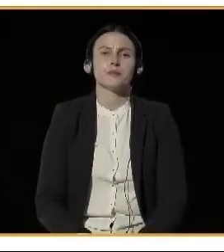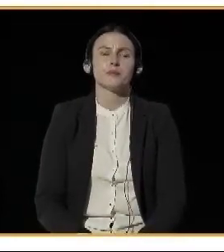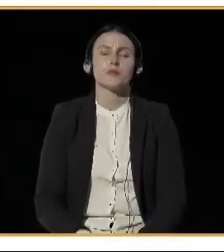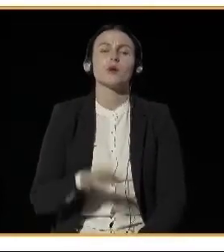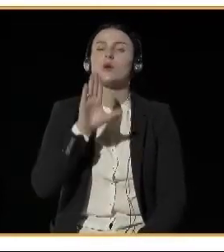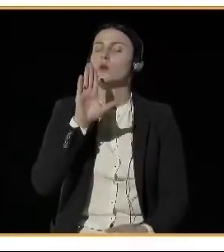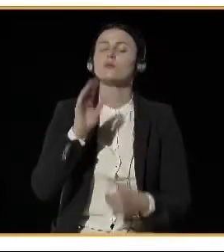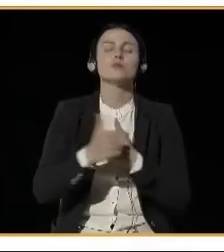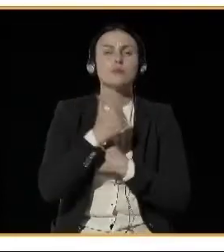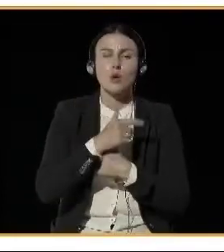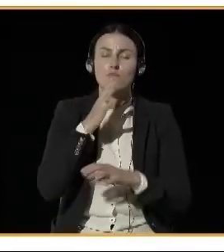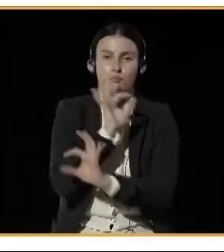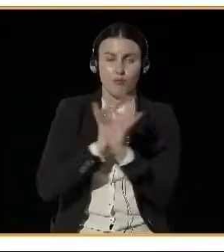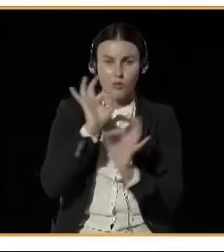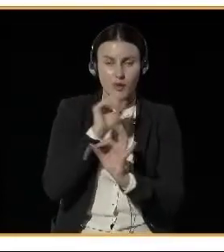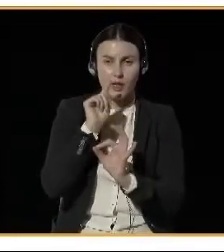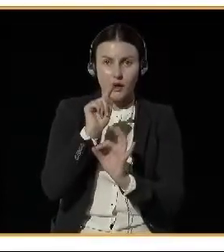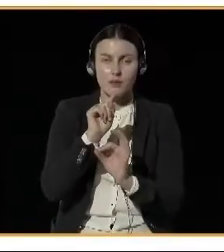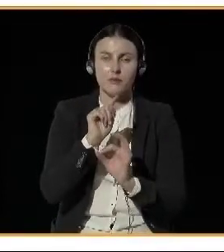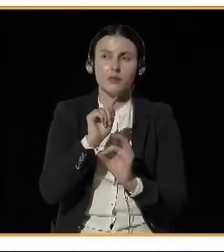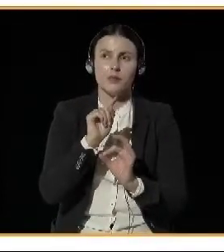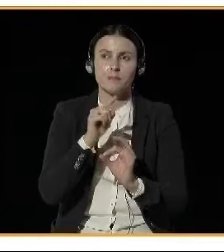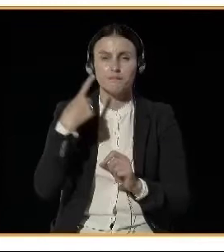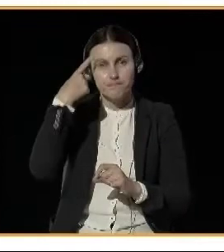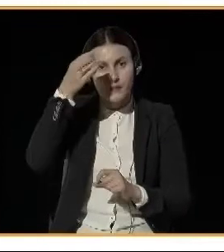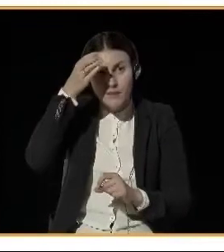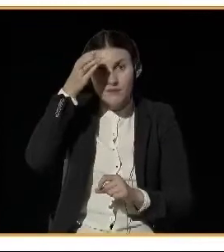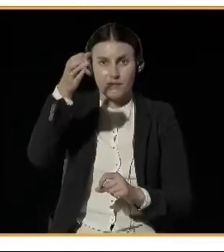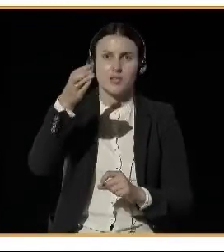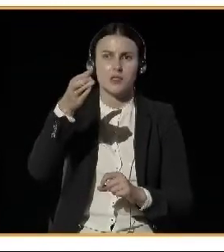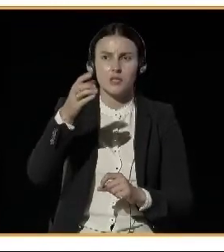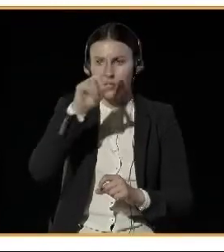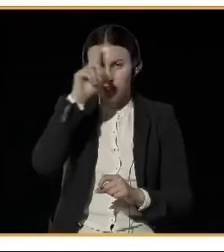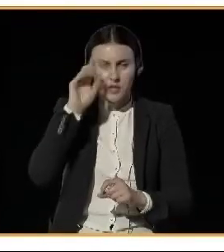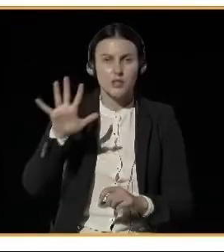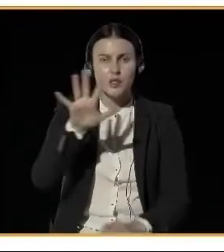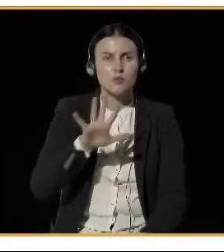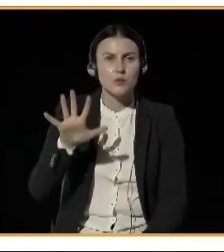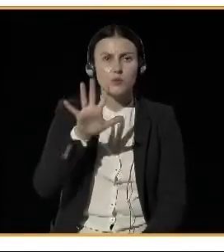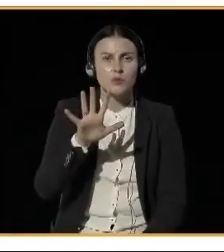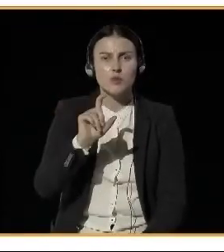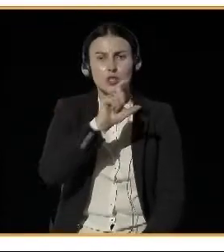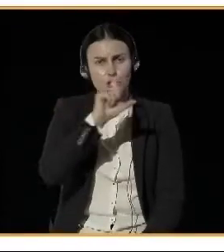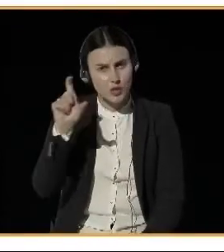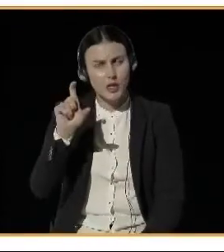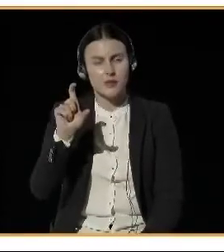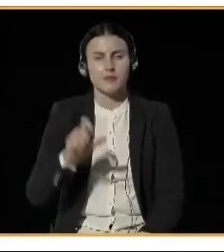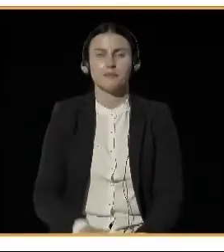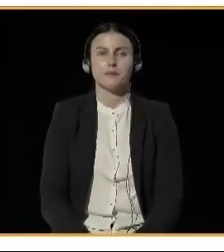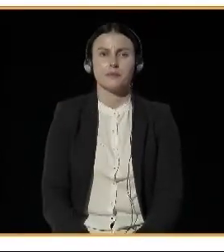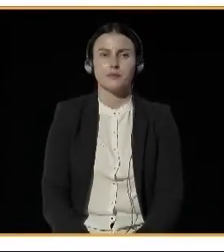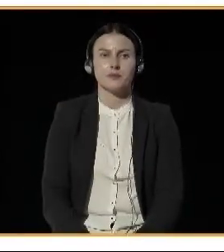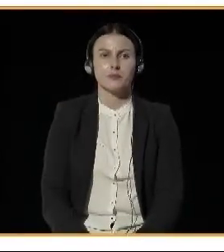will in time help us to bring up